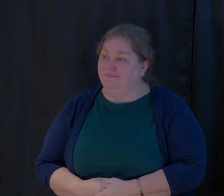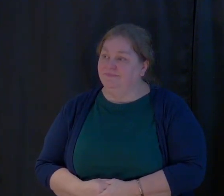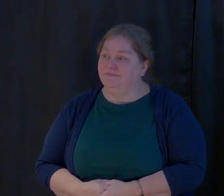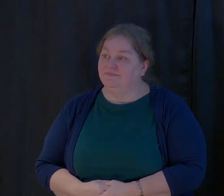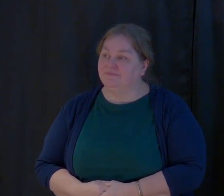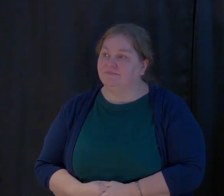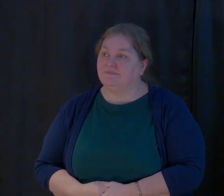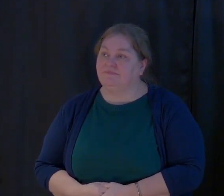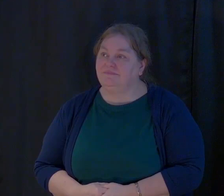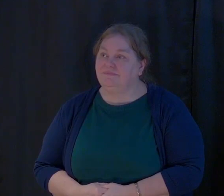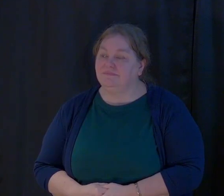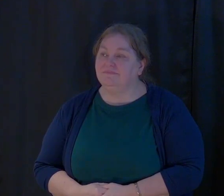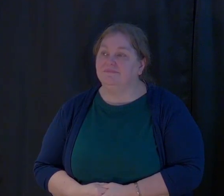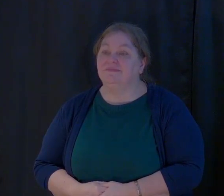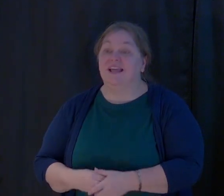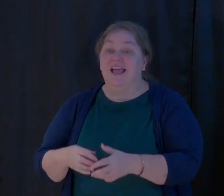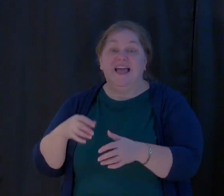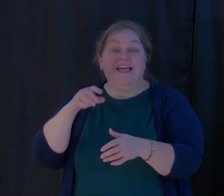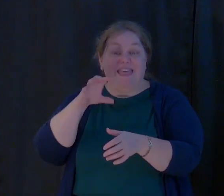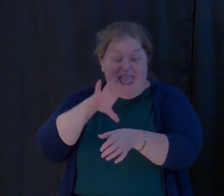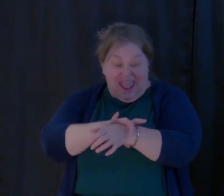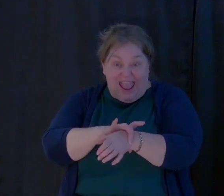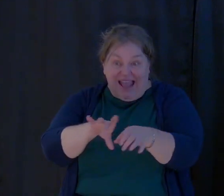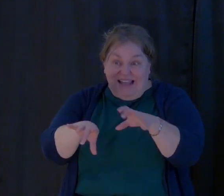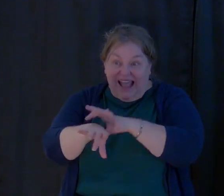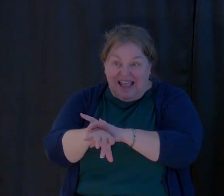Take the handcuffs off God.